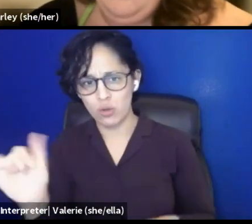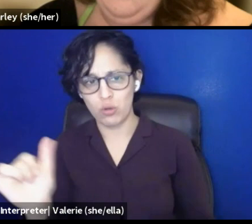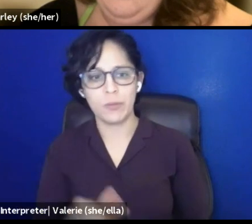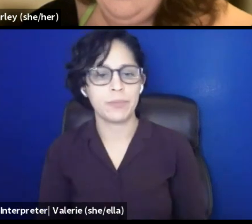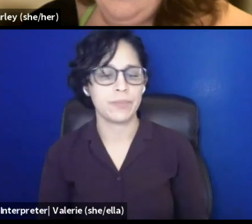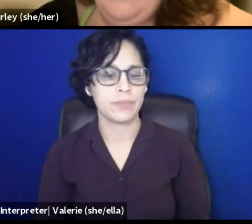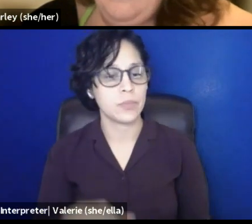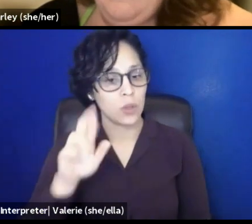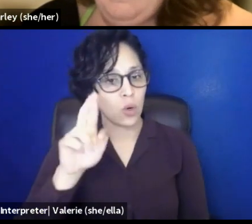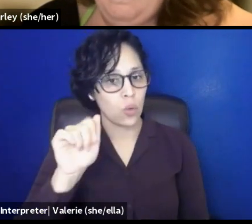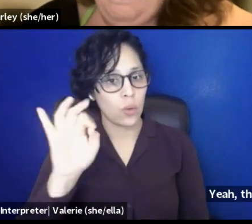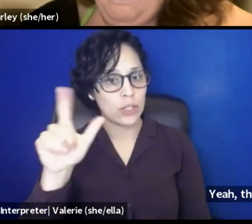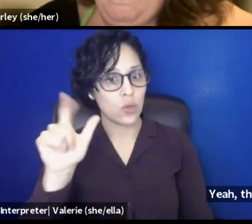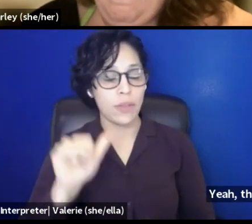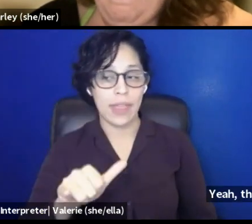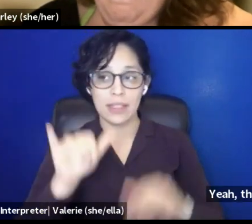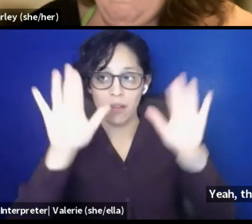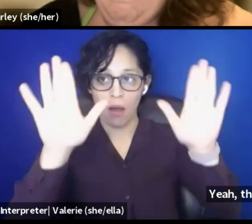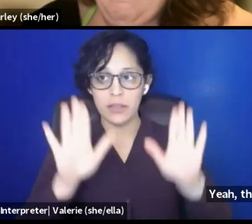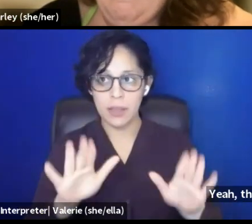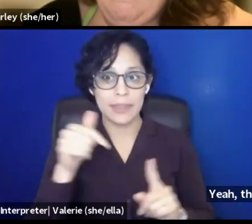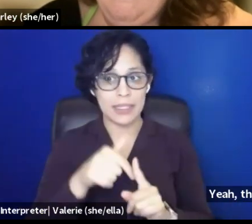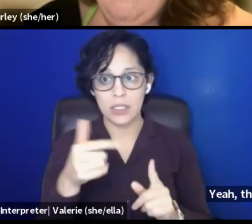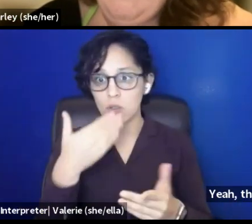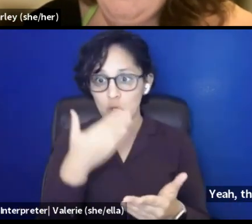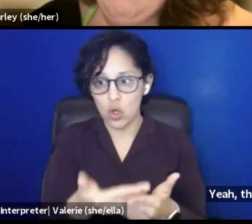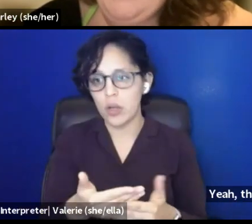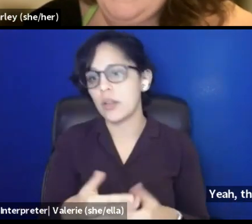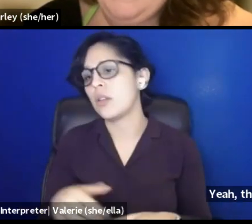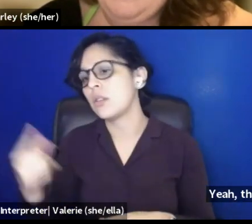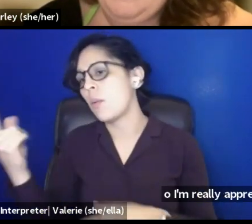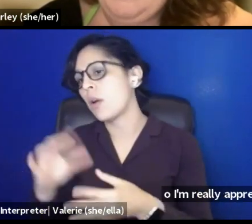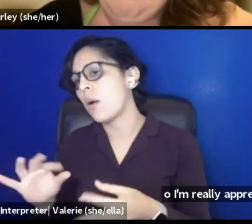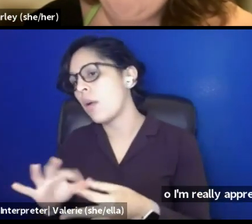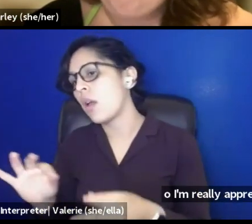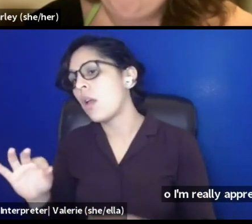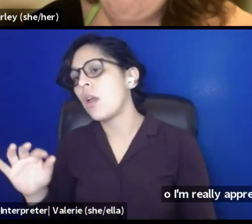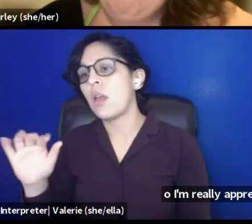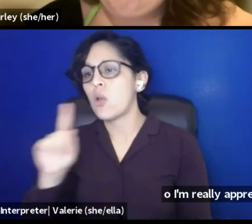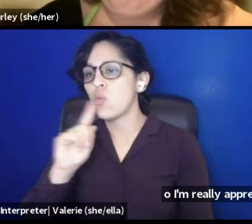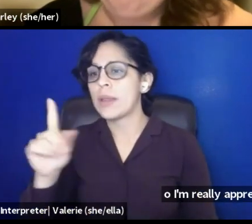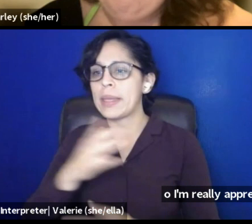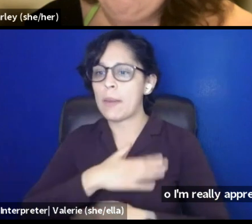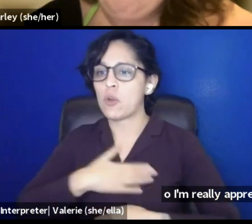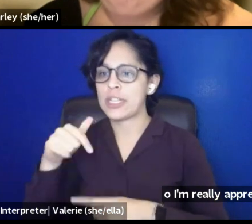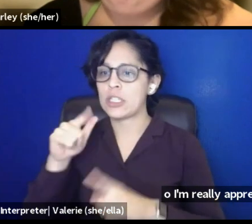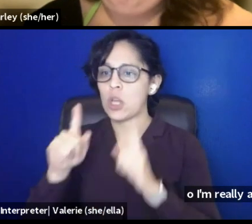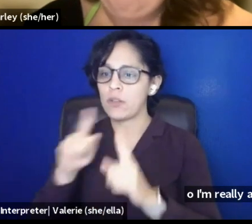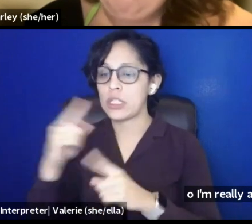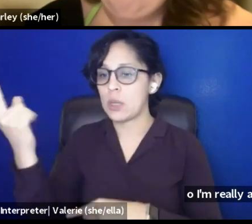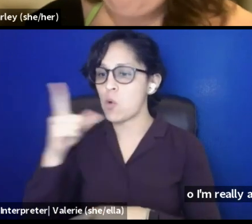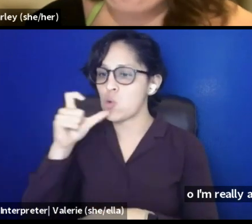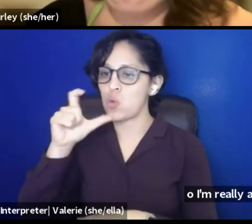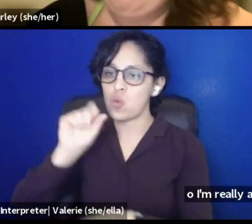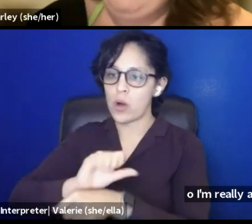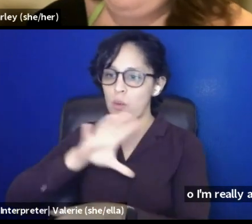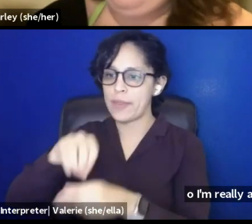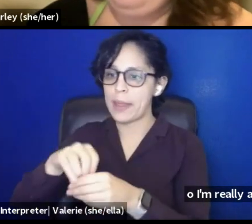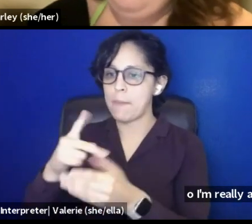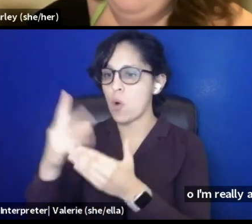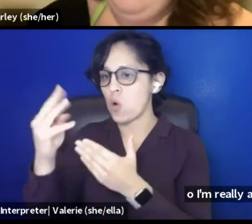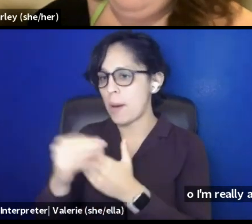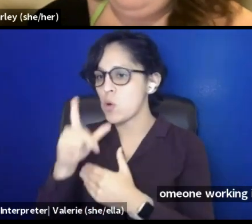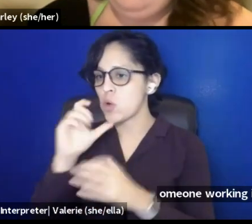this is great. So, um, really appreciate this conversation as someone working in programming who communicates with our development staff and is asked to help